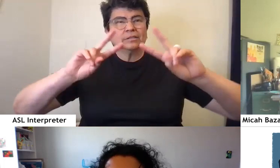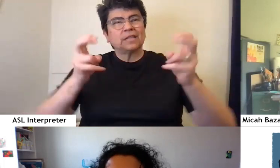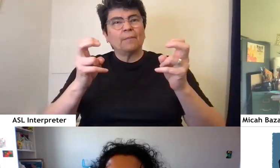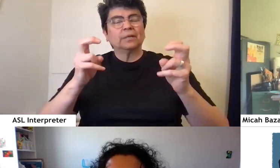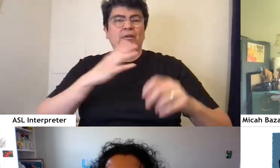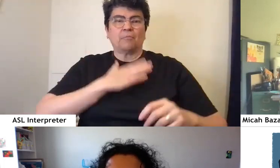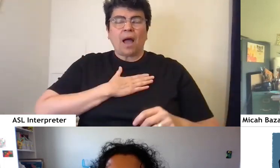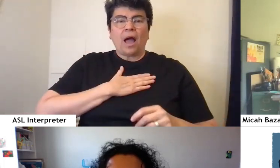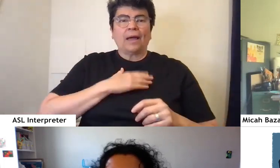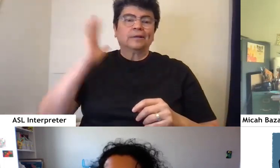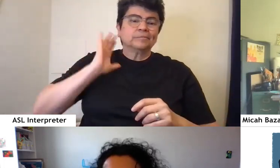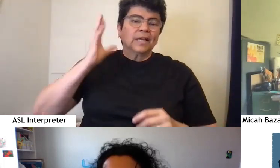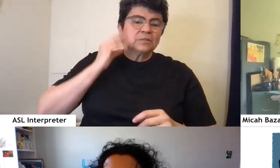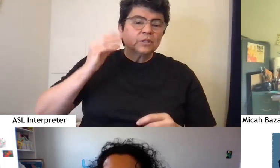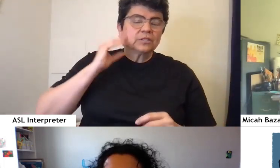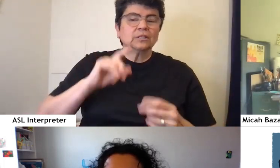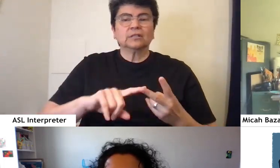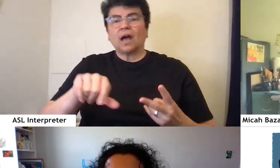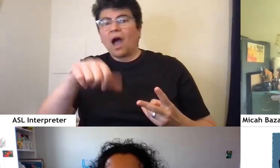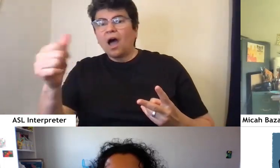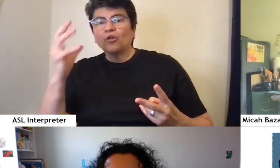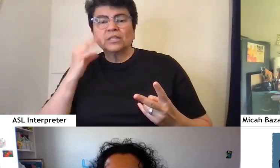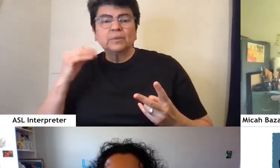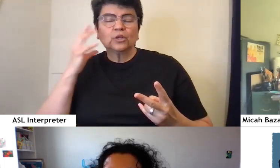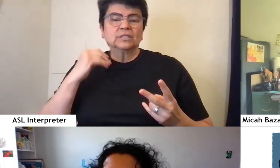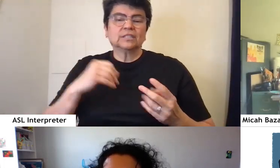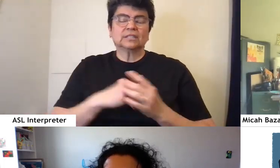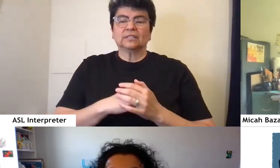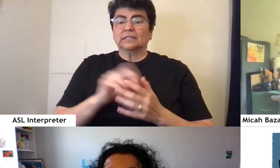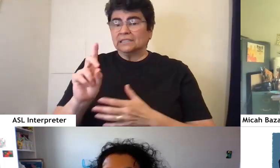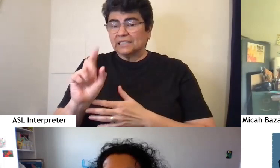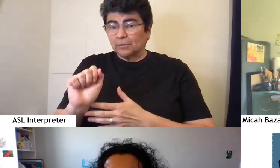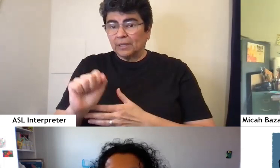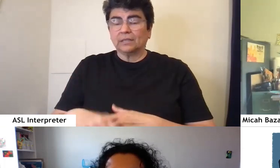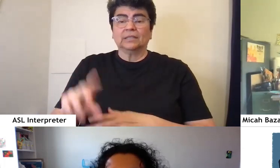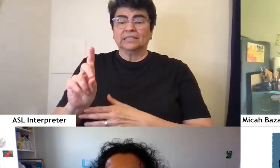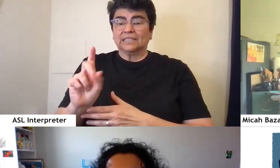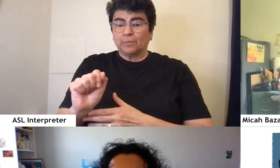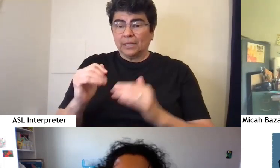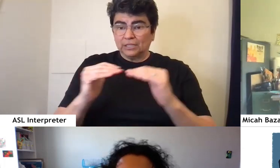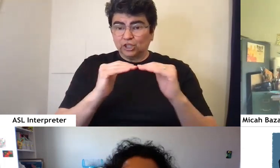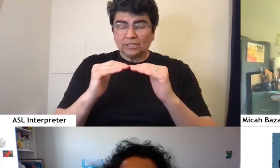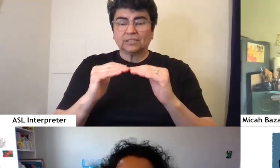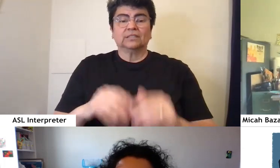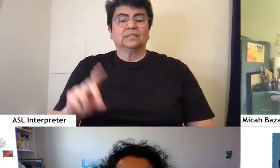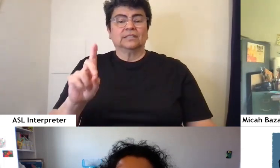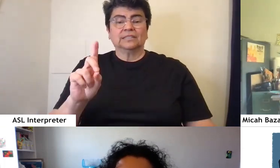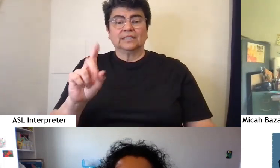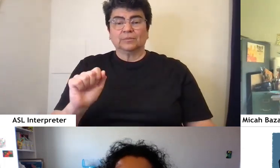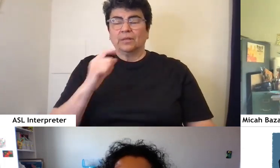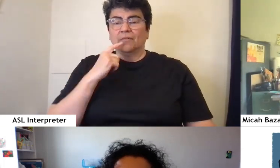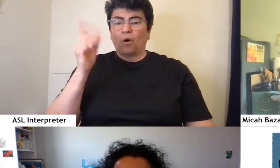experiences, other experiences, disability, disability justice, disability representation,